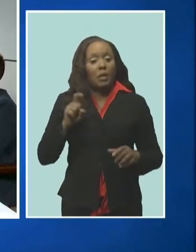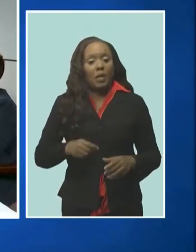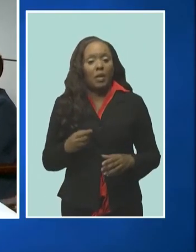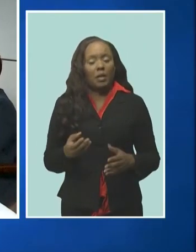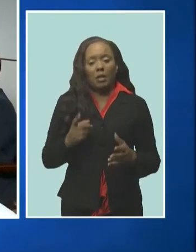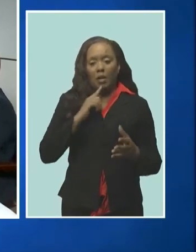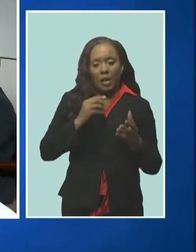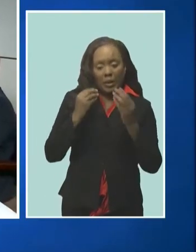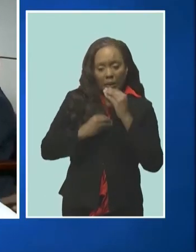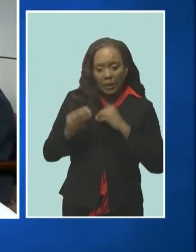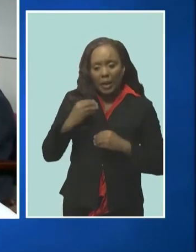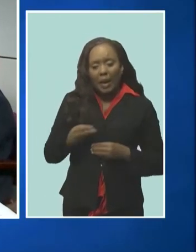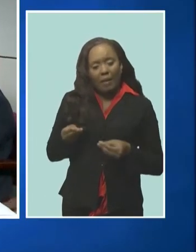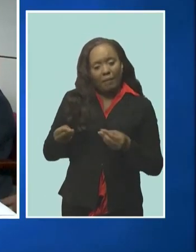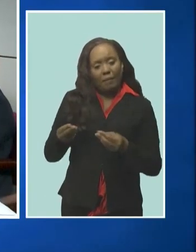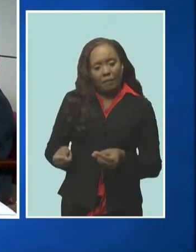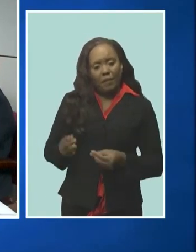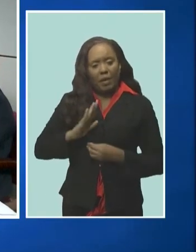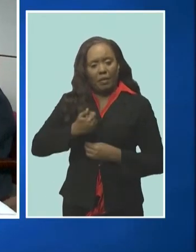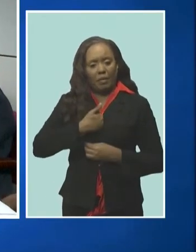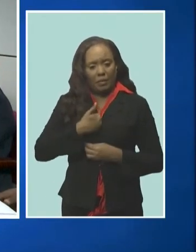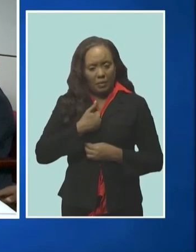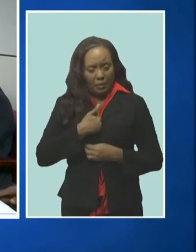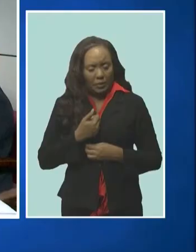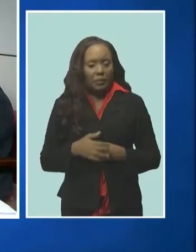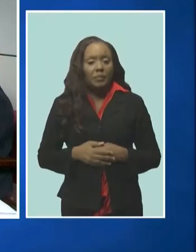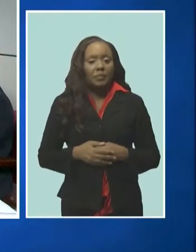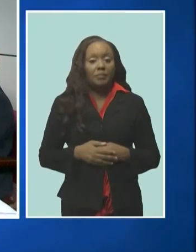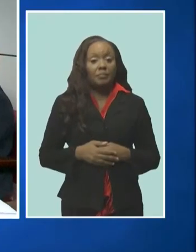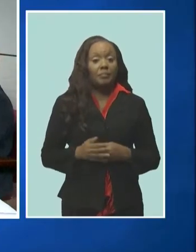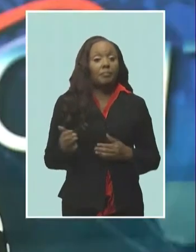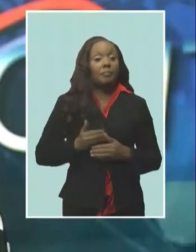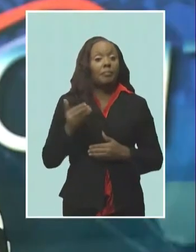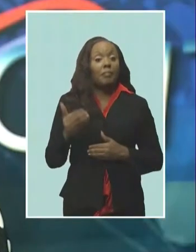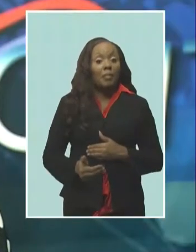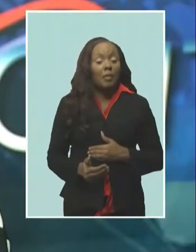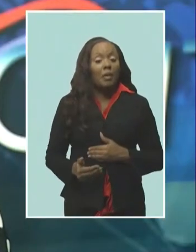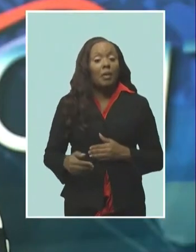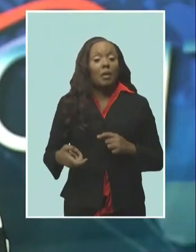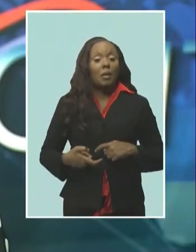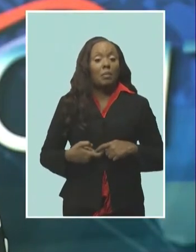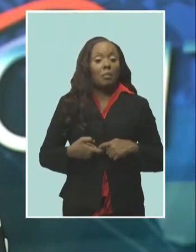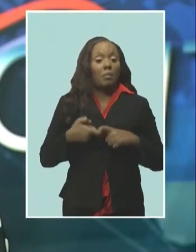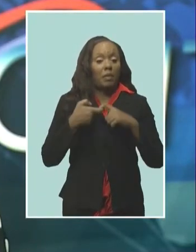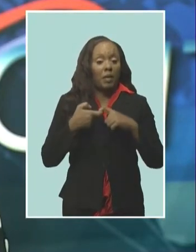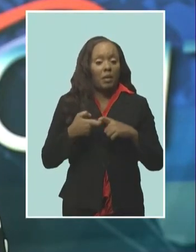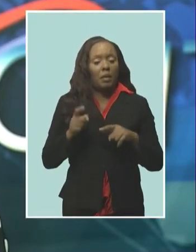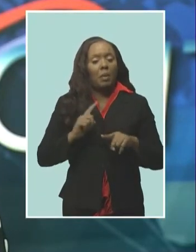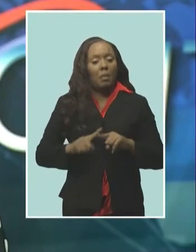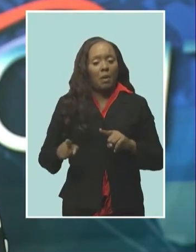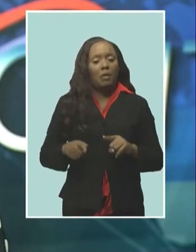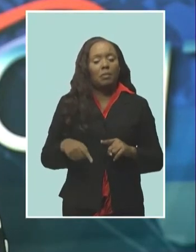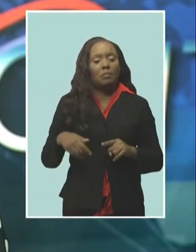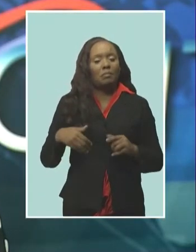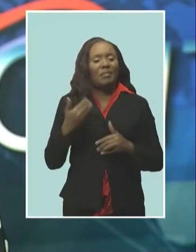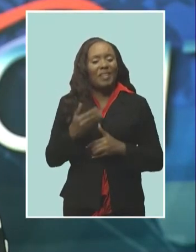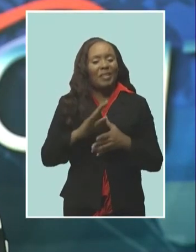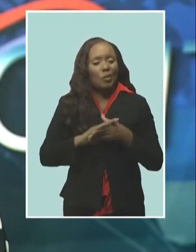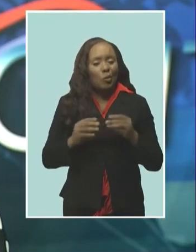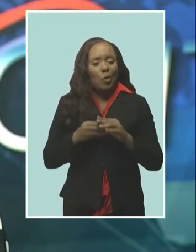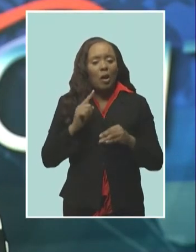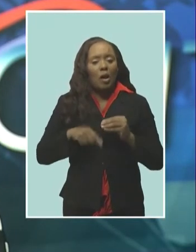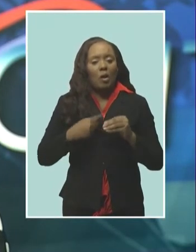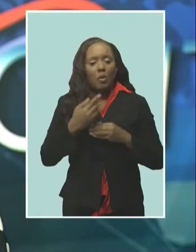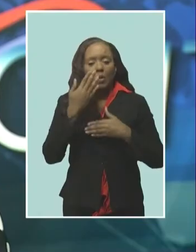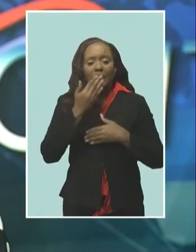are bearing fruit trevor thorke cbc news well coming up after this break a warning for people with